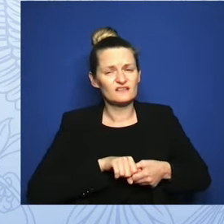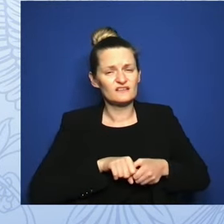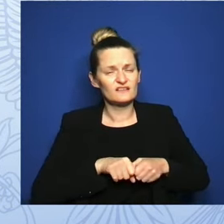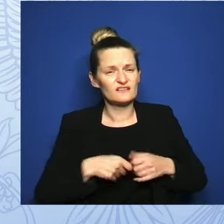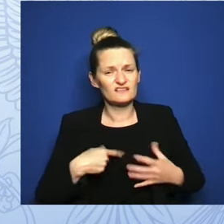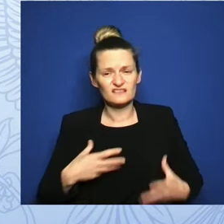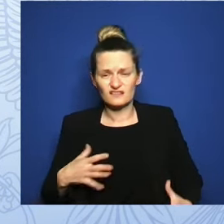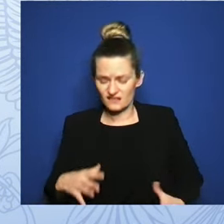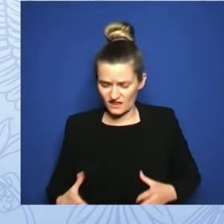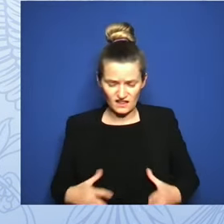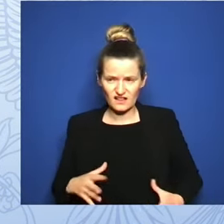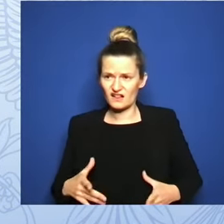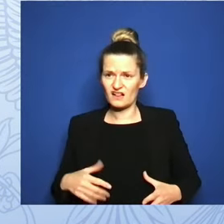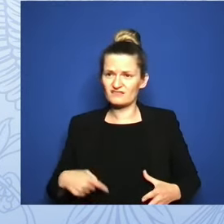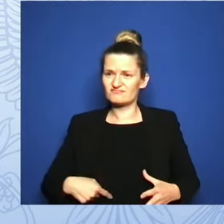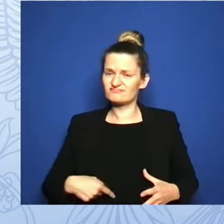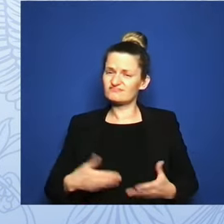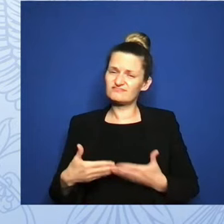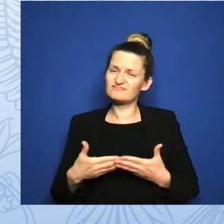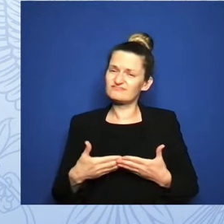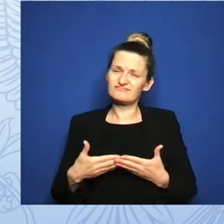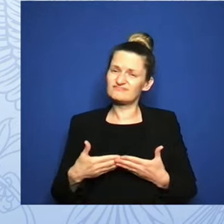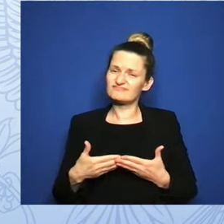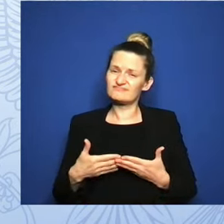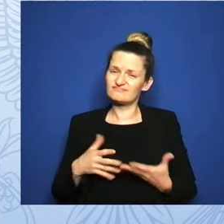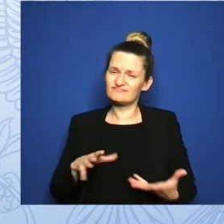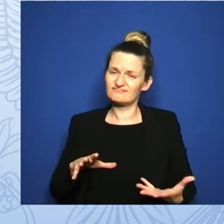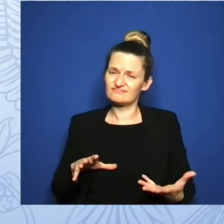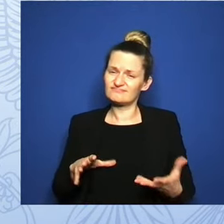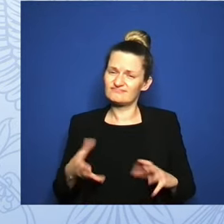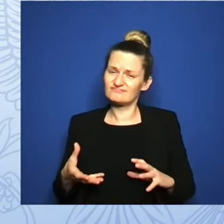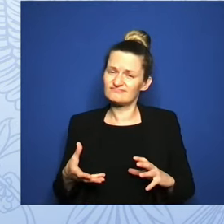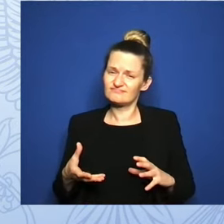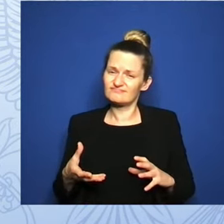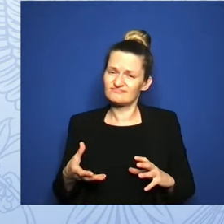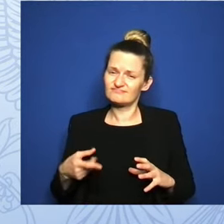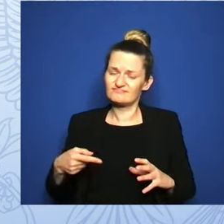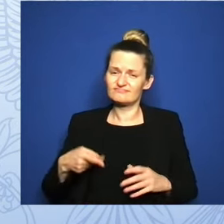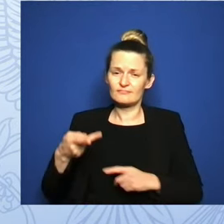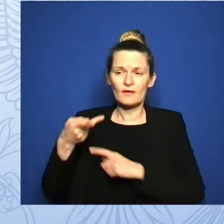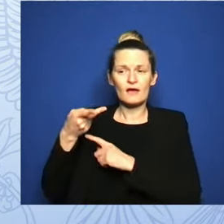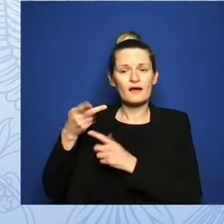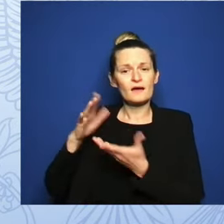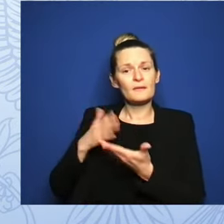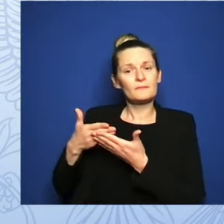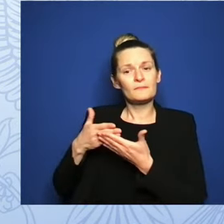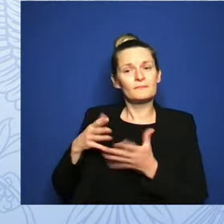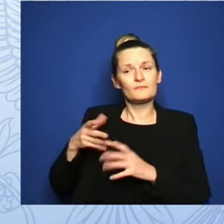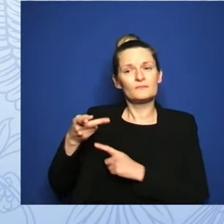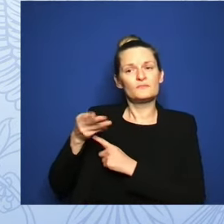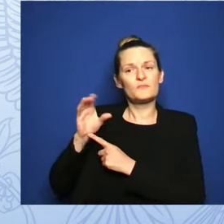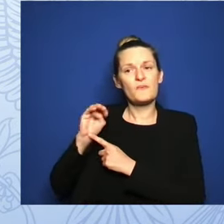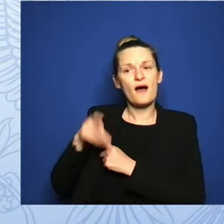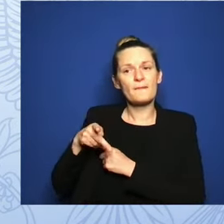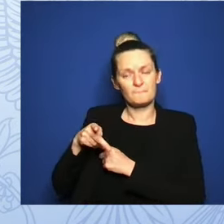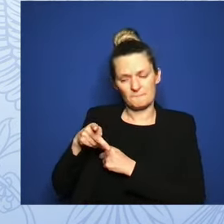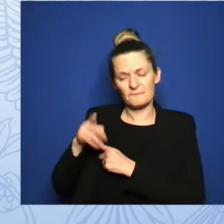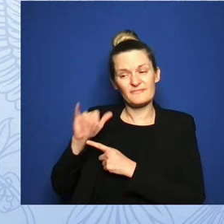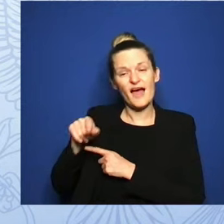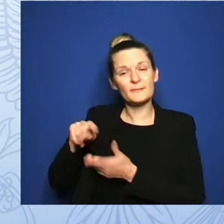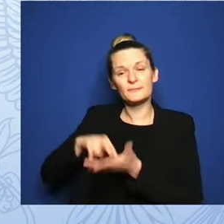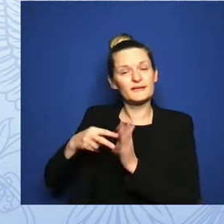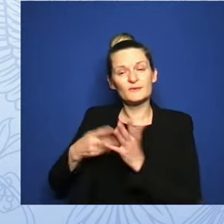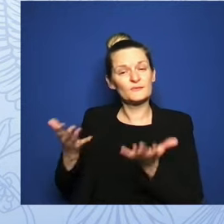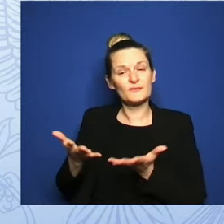as P-Prom. Our daughter could not possibly survive without amniotic fluid, and doctors said she'd likely be